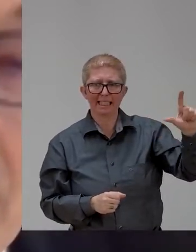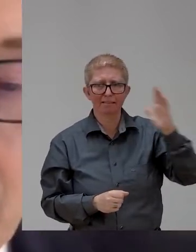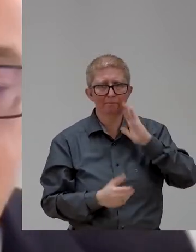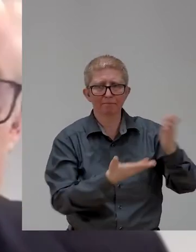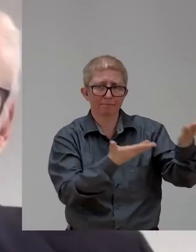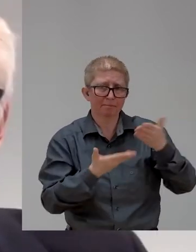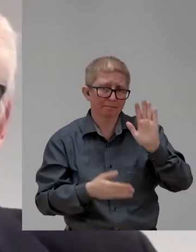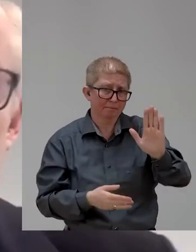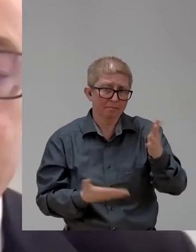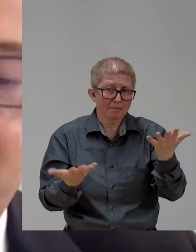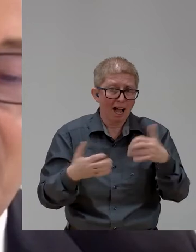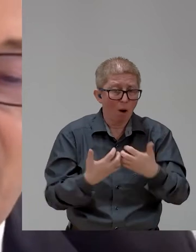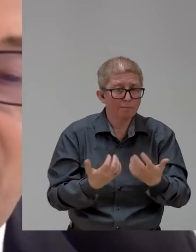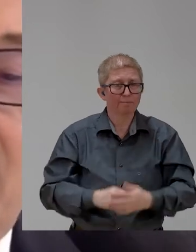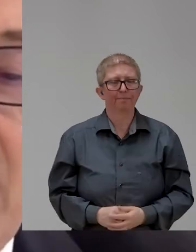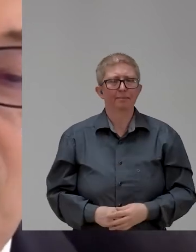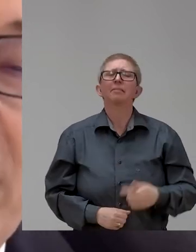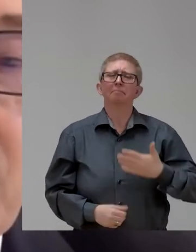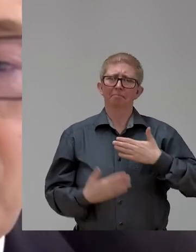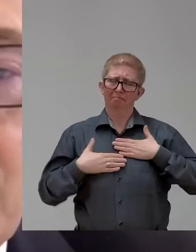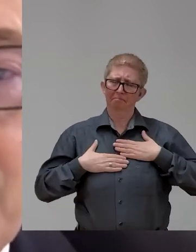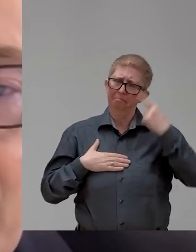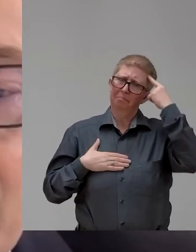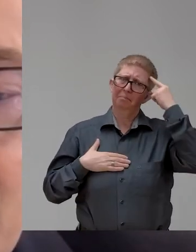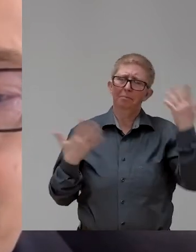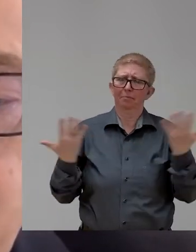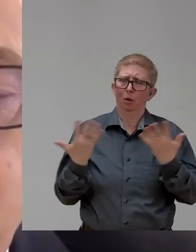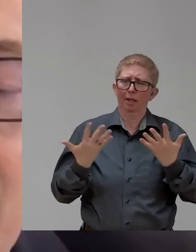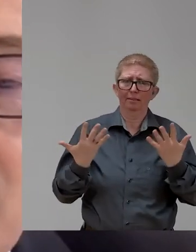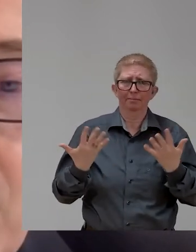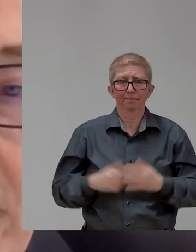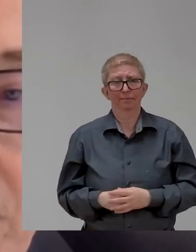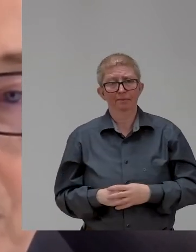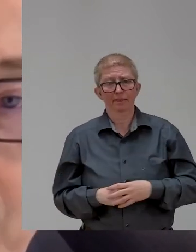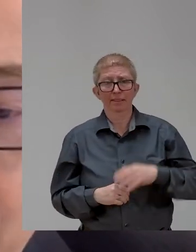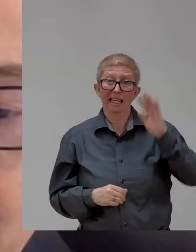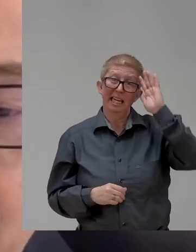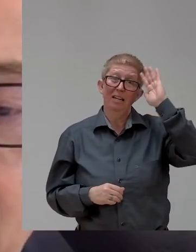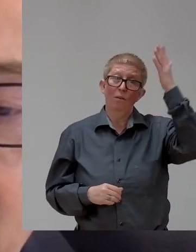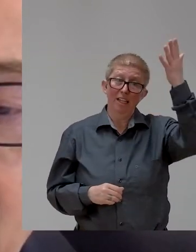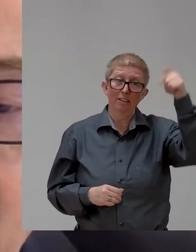My opinion is that innovation is the fertilizer of change.